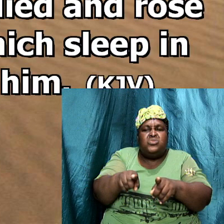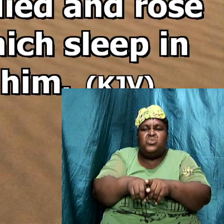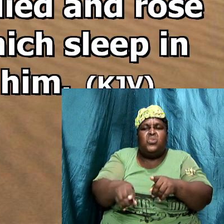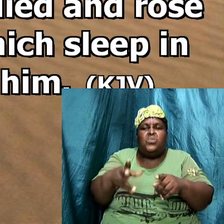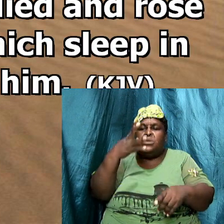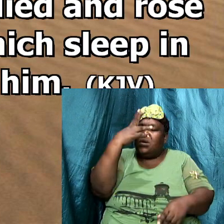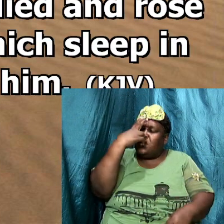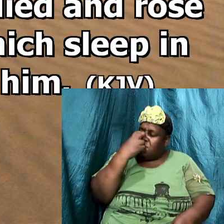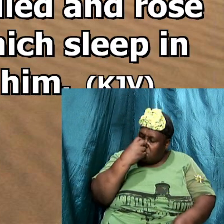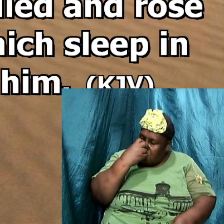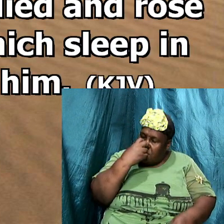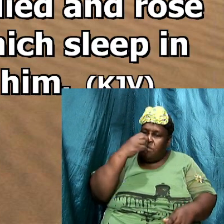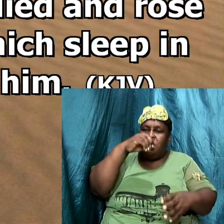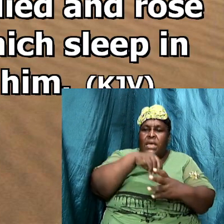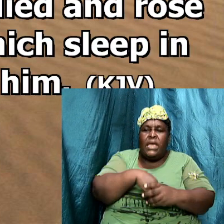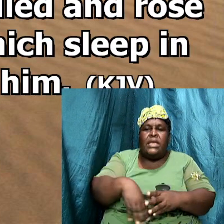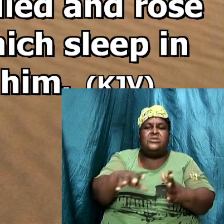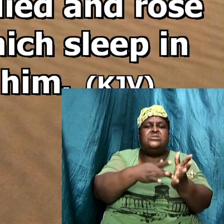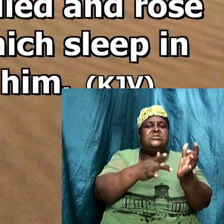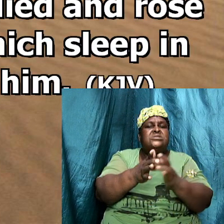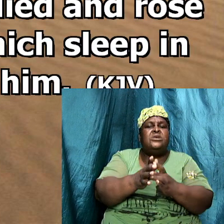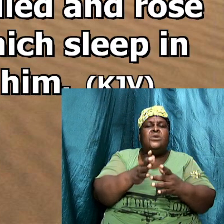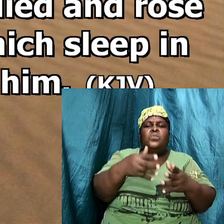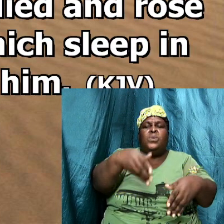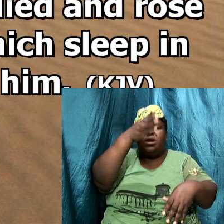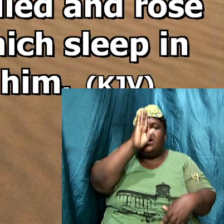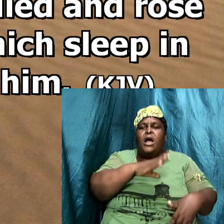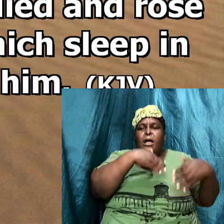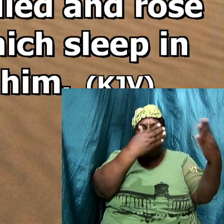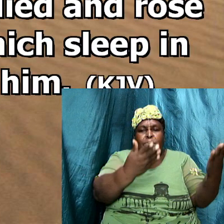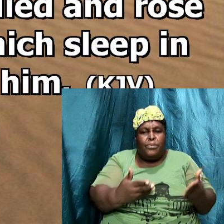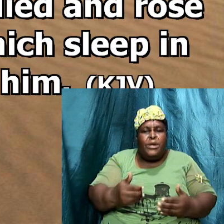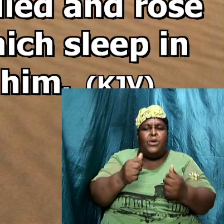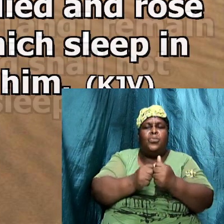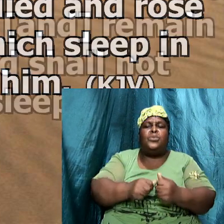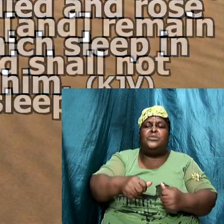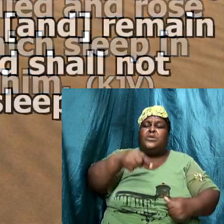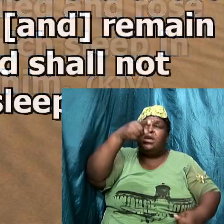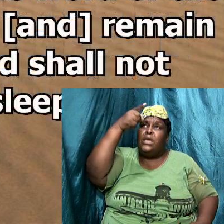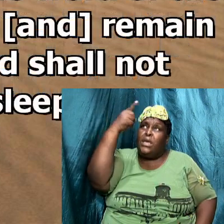also with sleep in Jesus will God bring with him